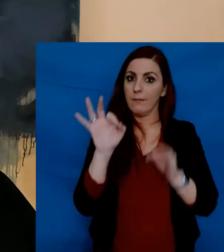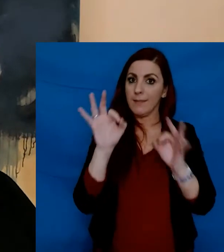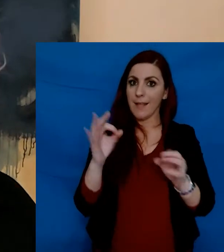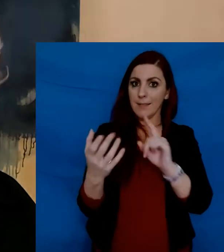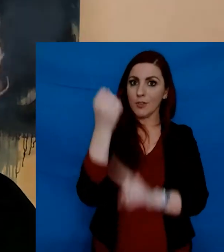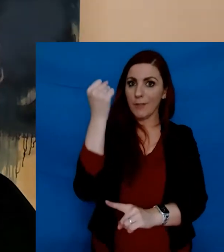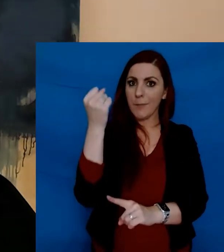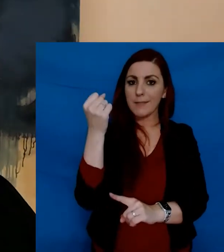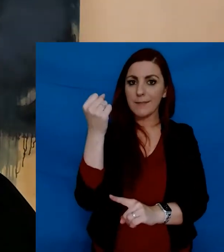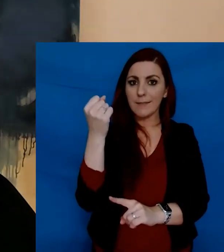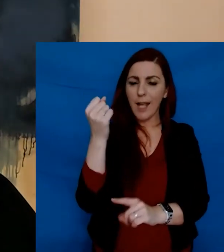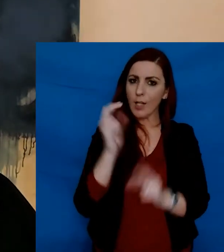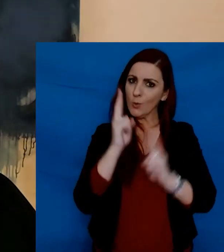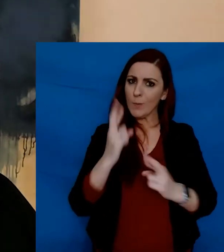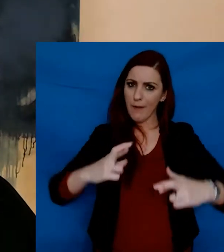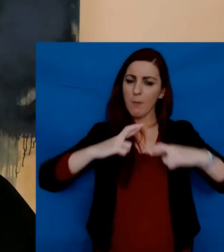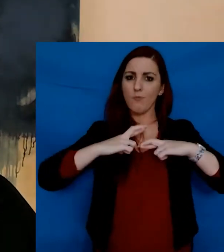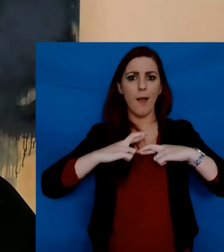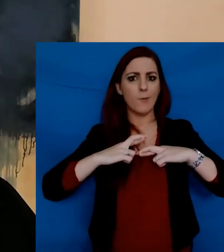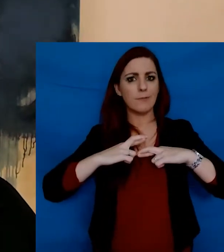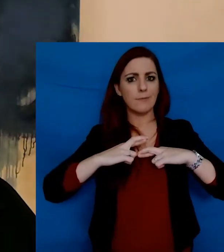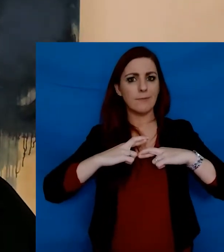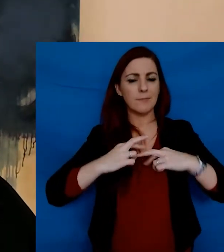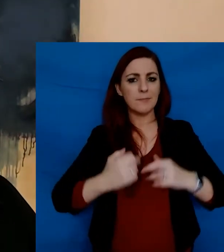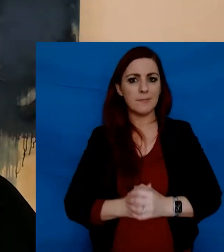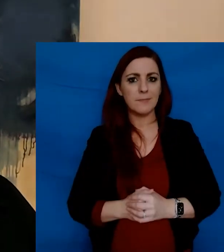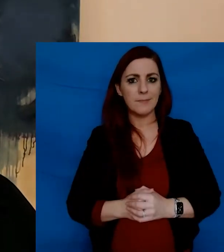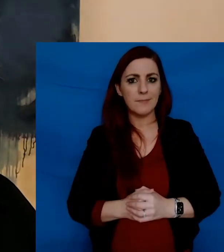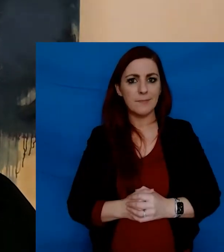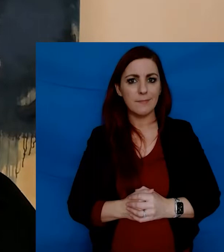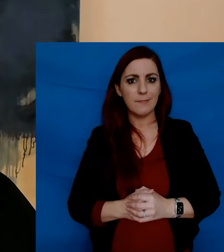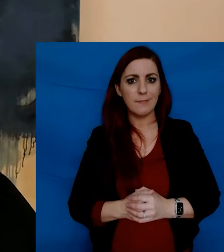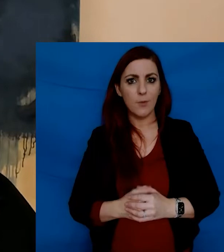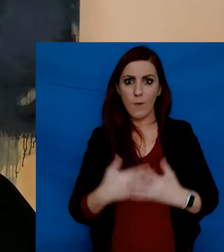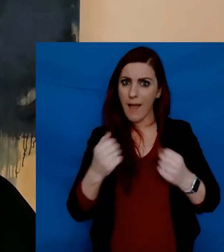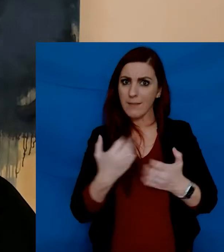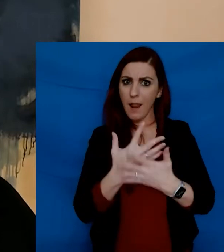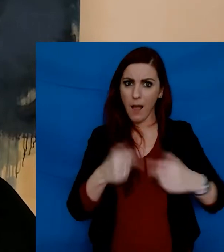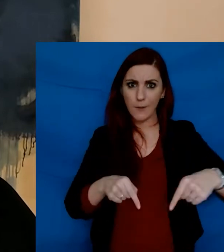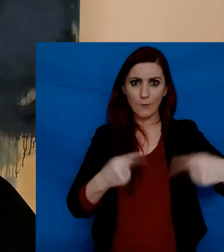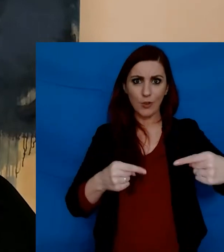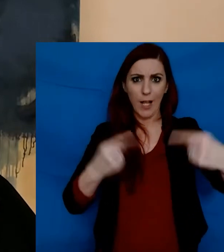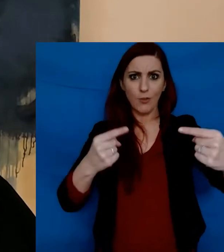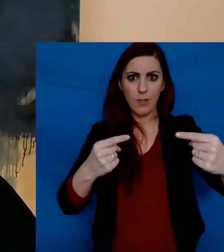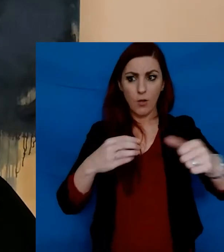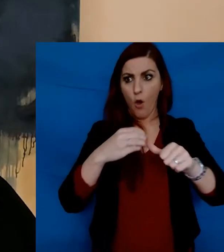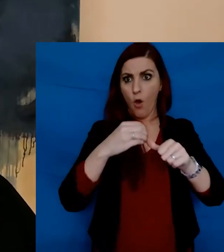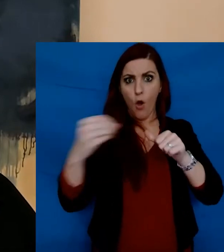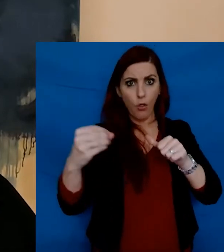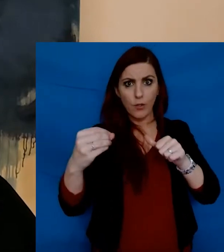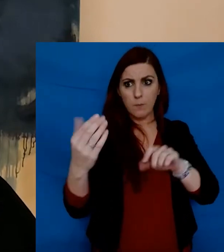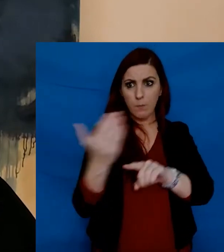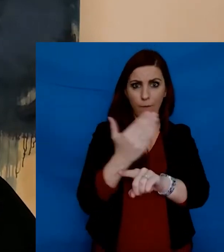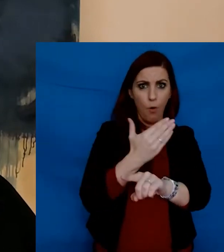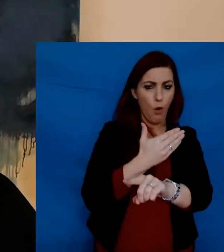This is a fantastic achievement, and you should be really proud. You had to face challenges that few who ever